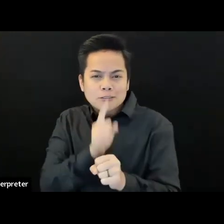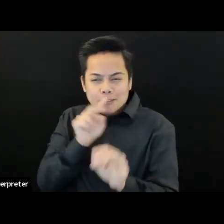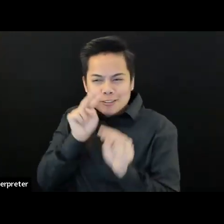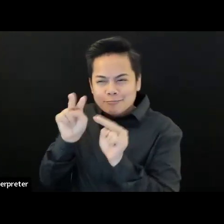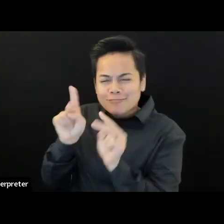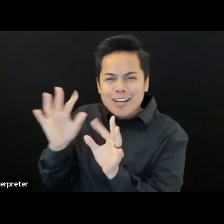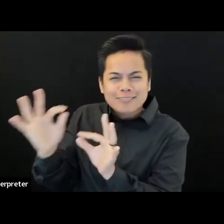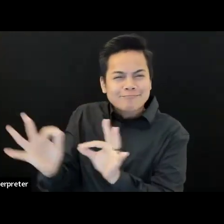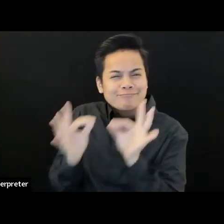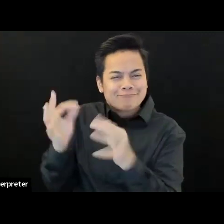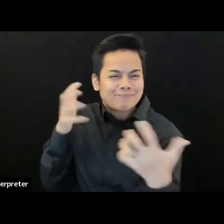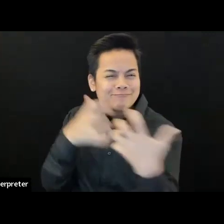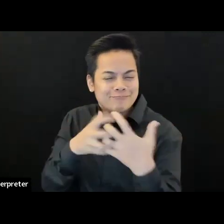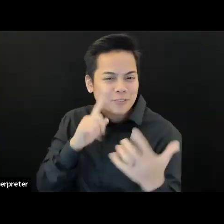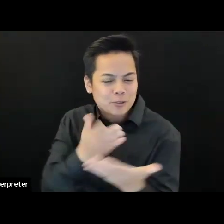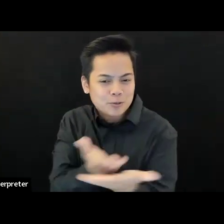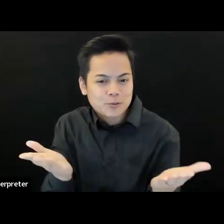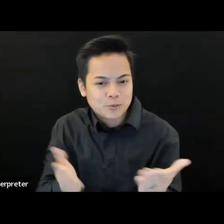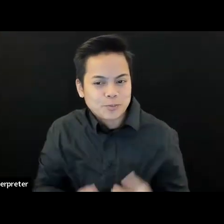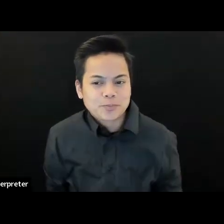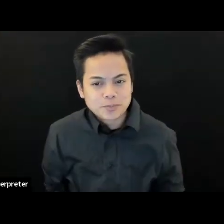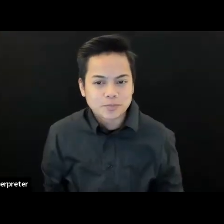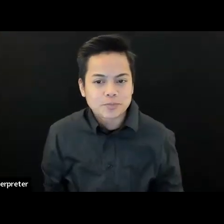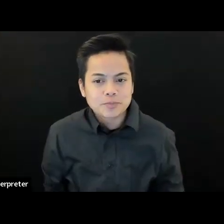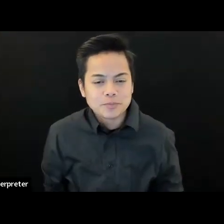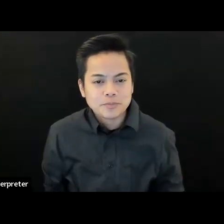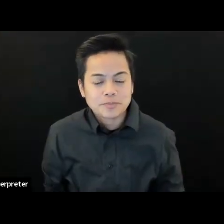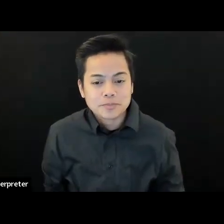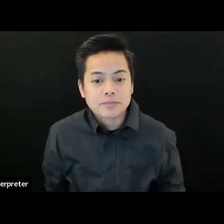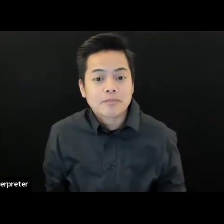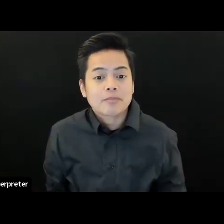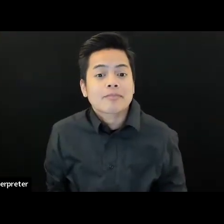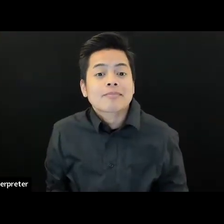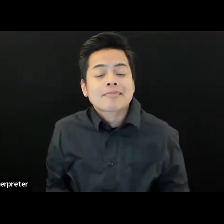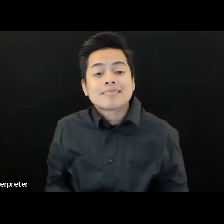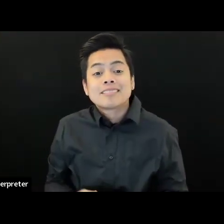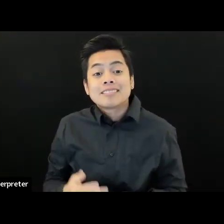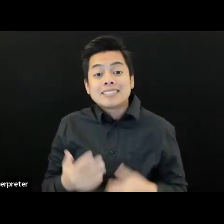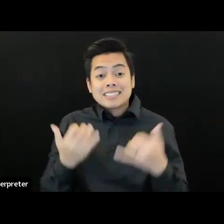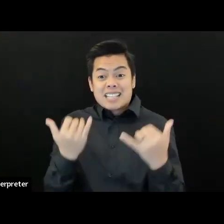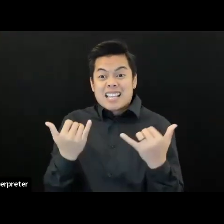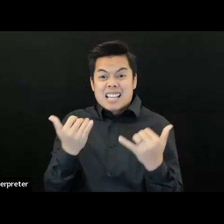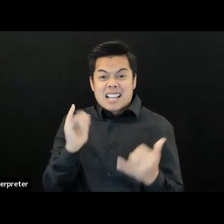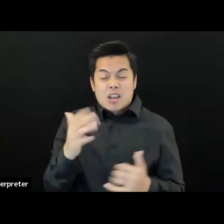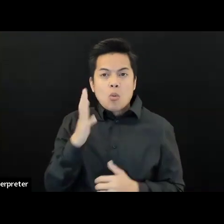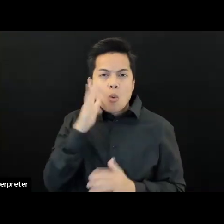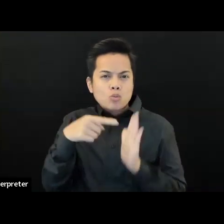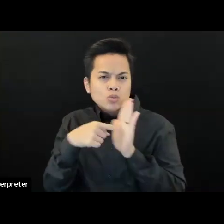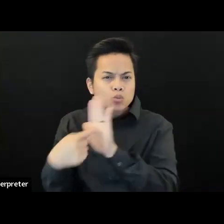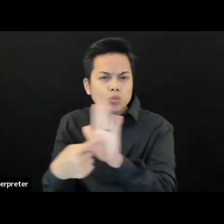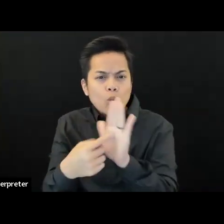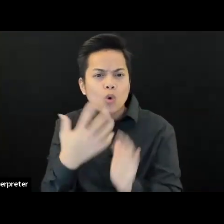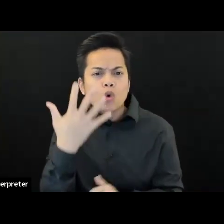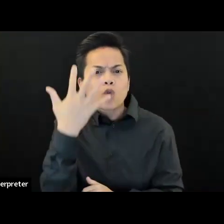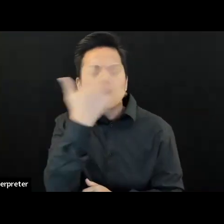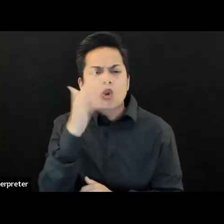So we are going to be located at the Kelsey Civic Center, which is right on the